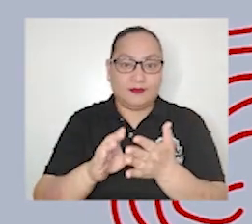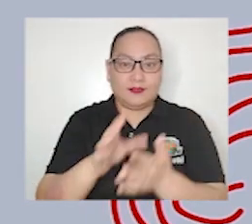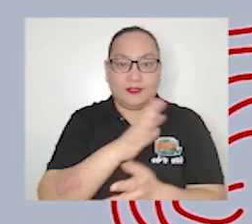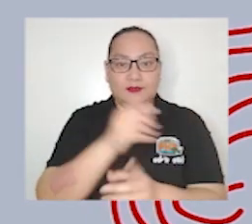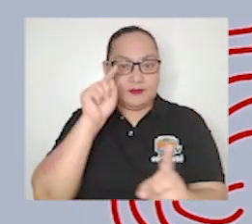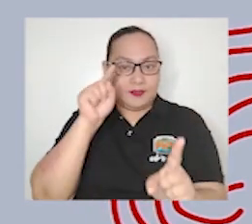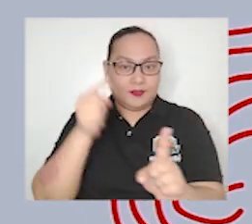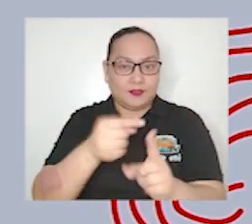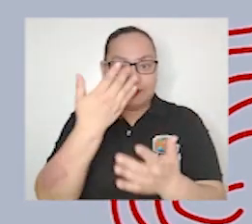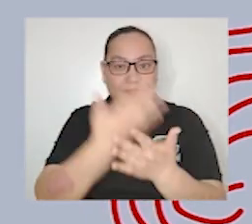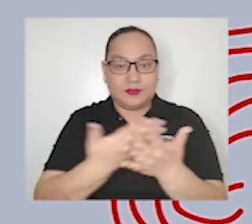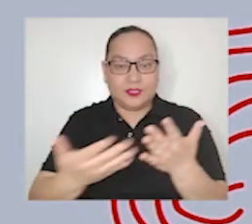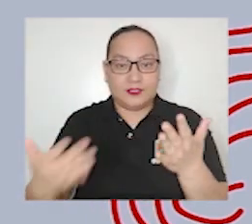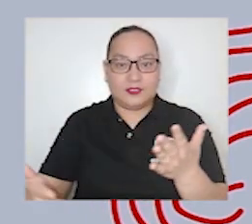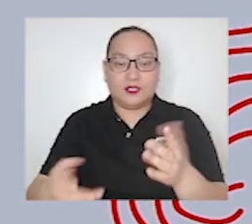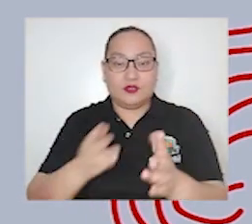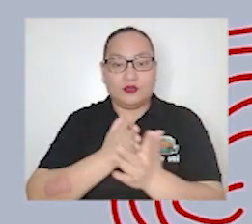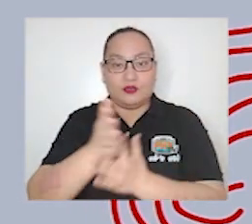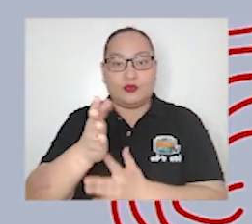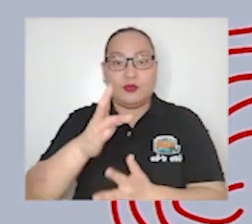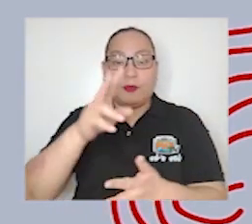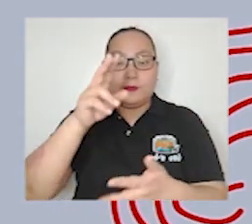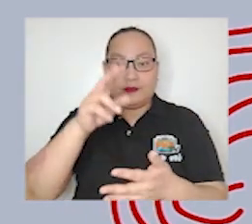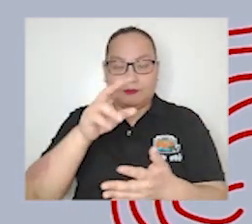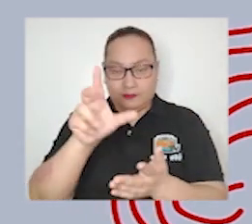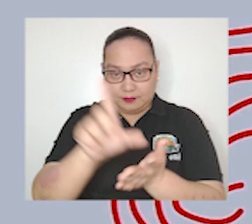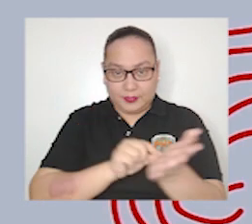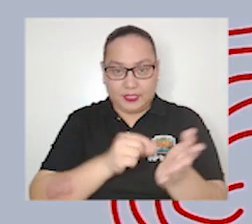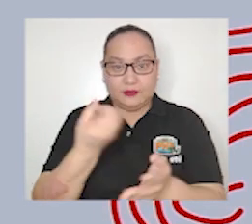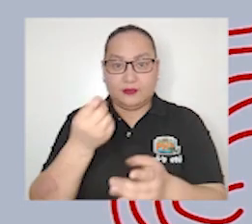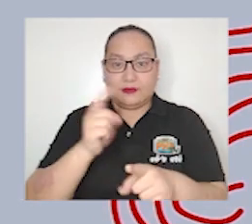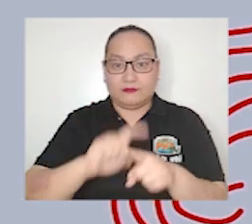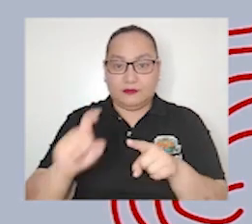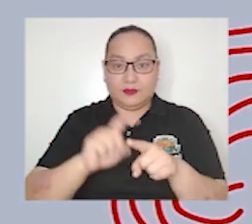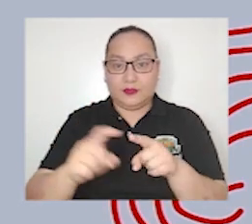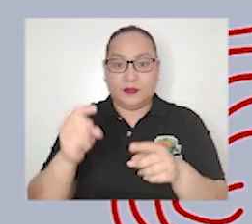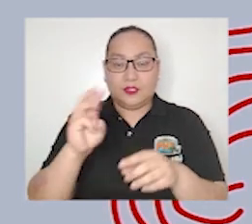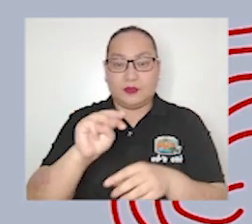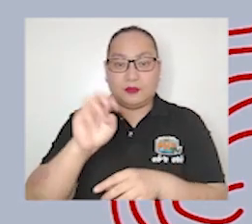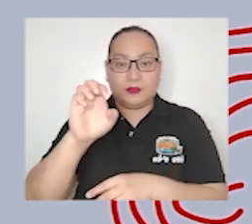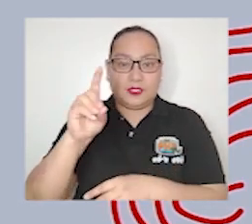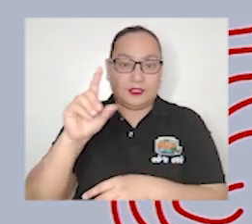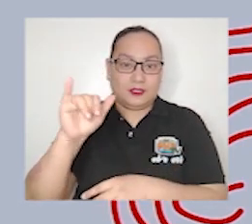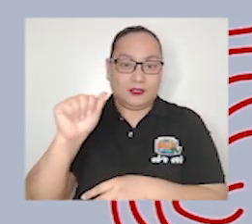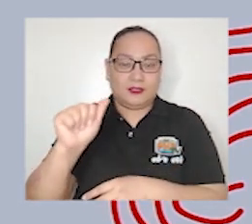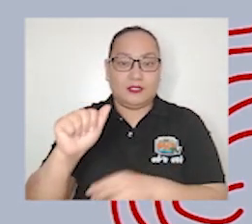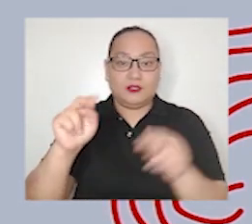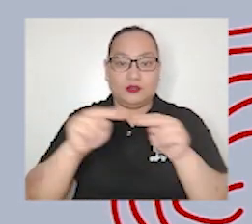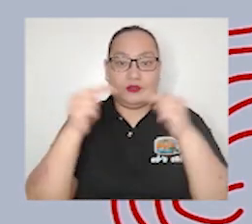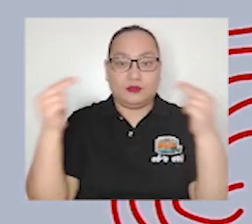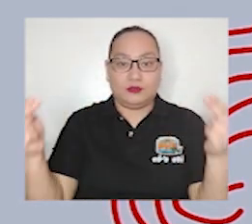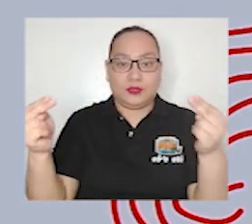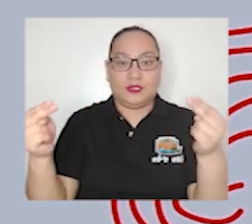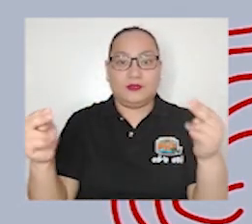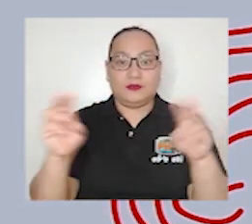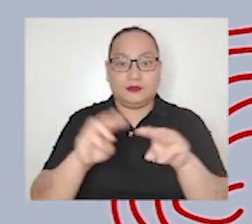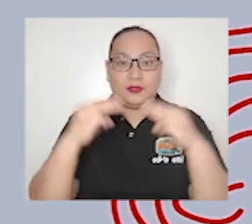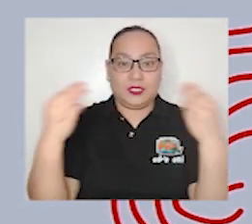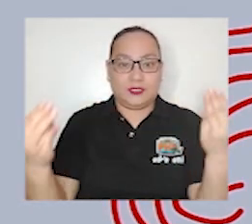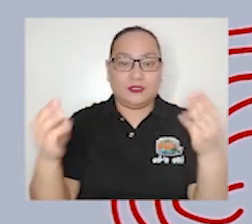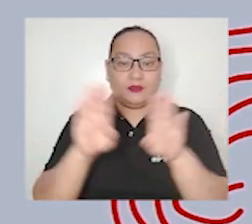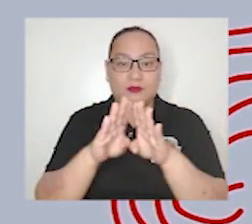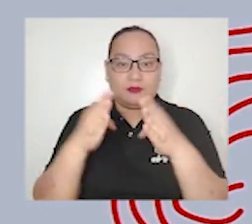feature materials through print and electronic media as newspapers magazines books